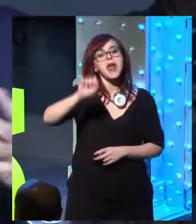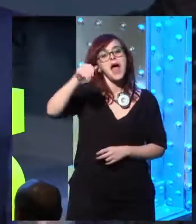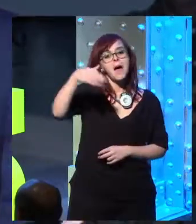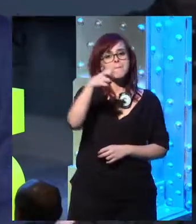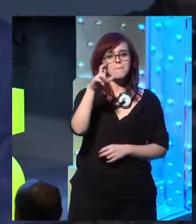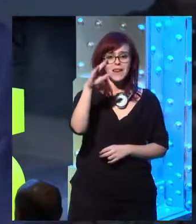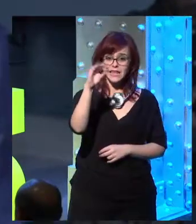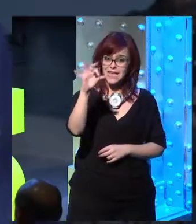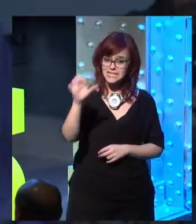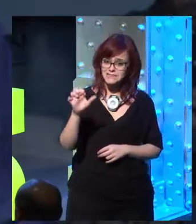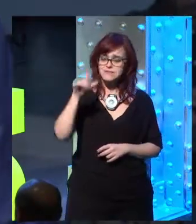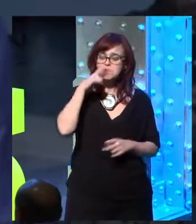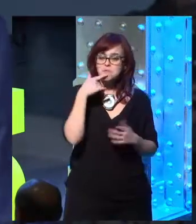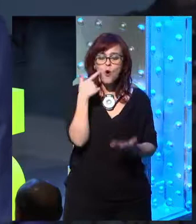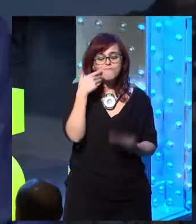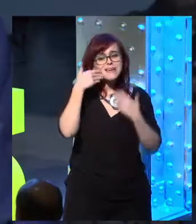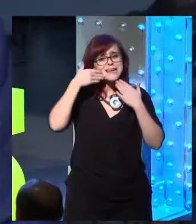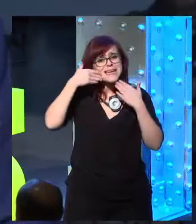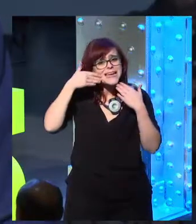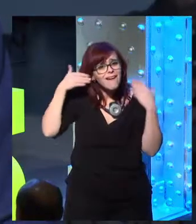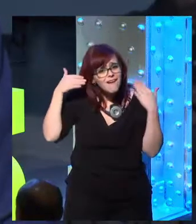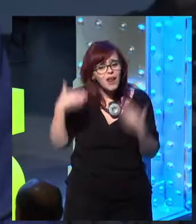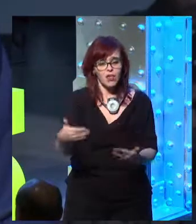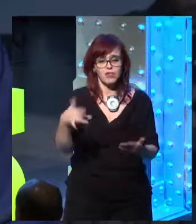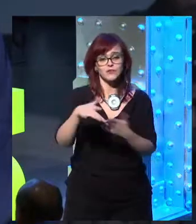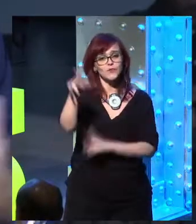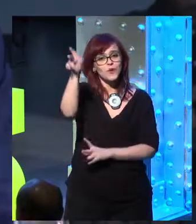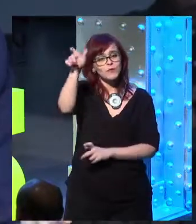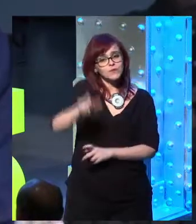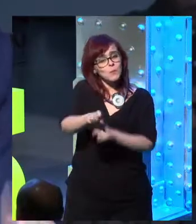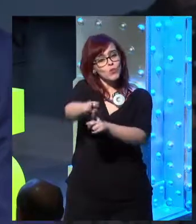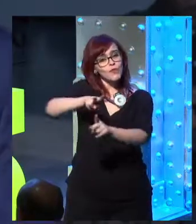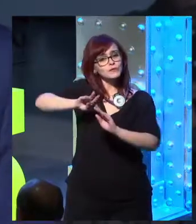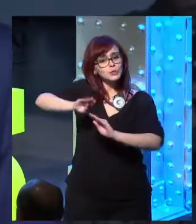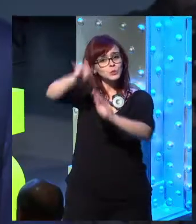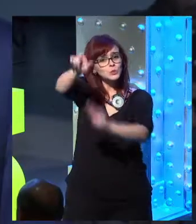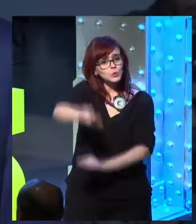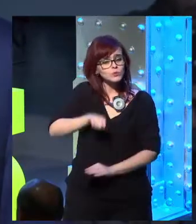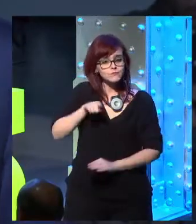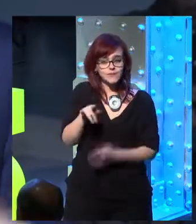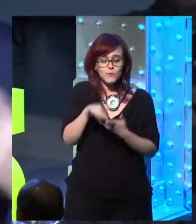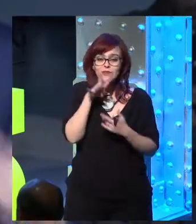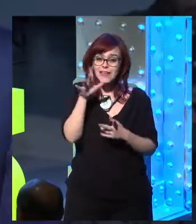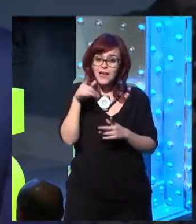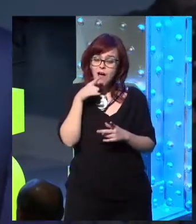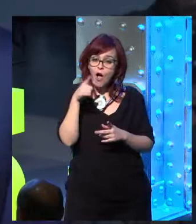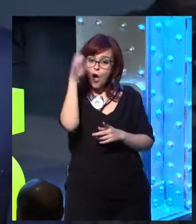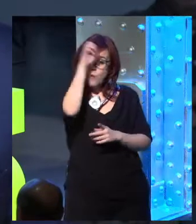And Amber Case is a symbol and we are really thankful that she is here. She